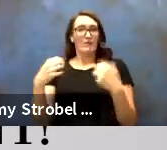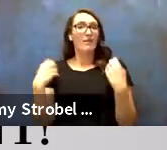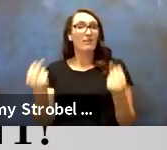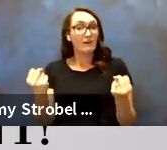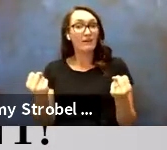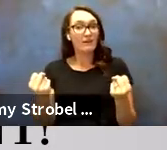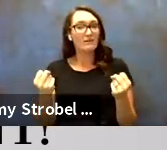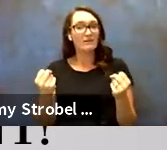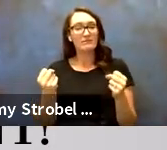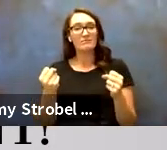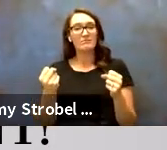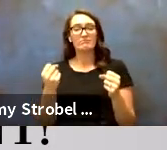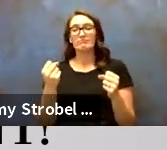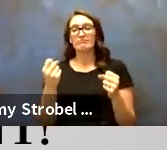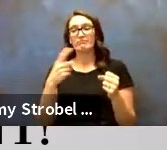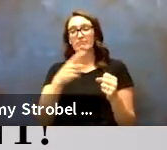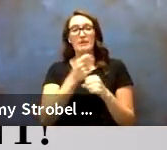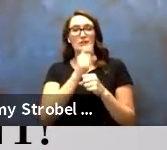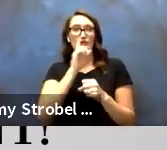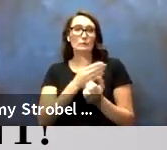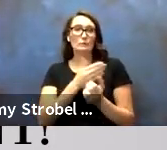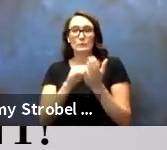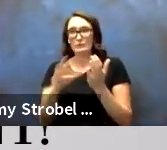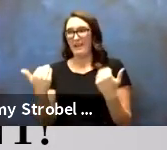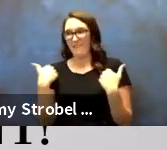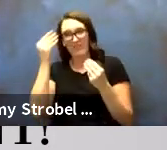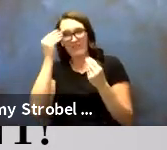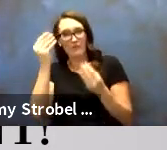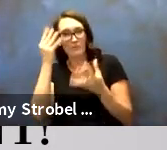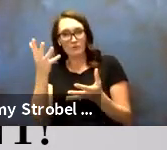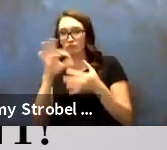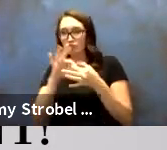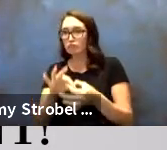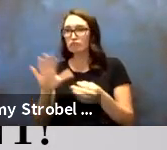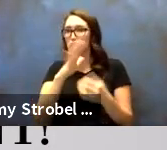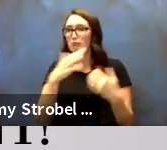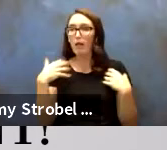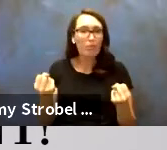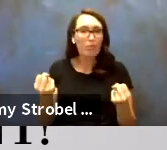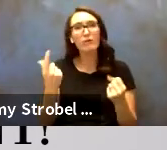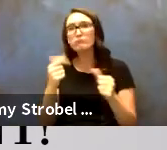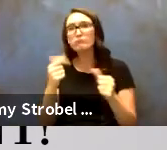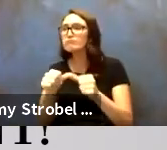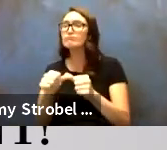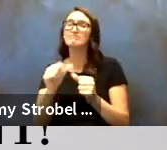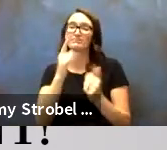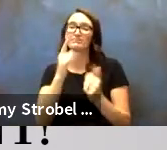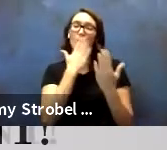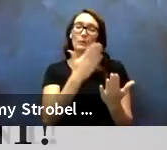sure our students have the information they need about their own health and wellness. Thank you, Mary.